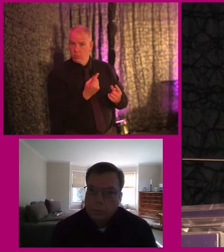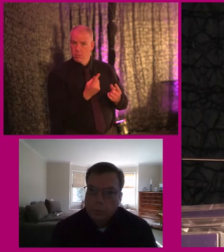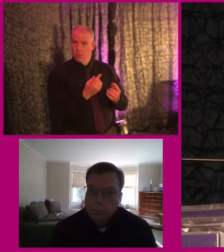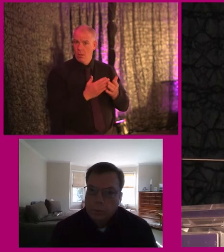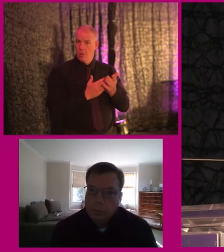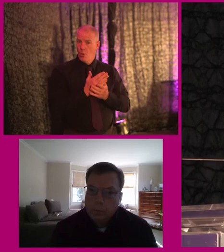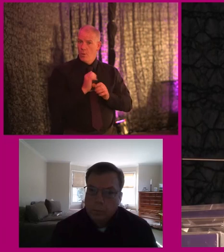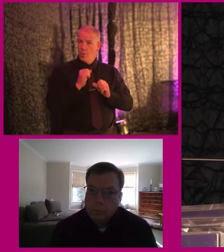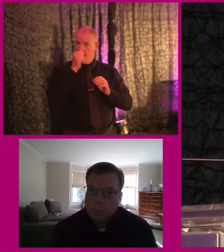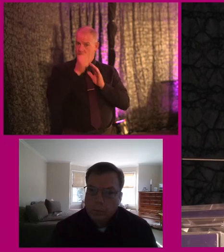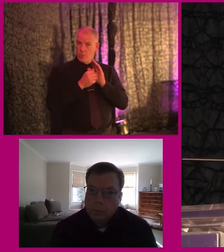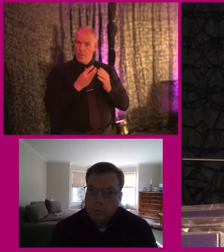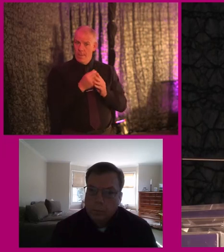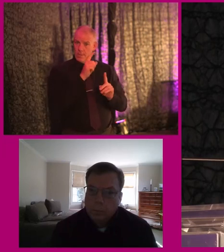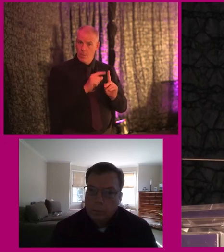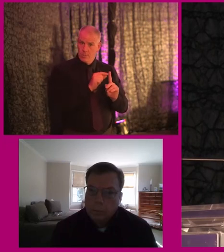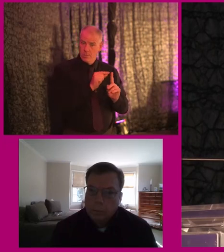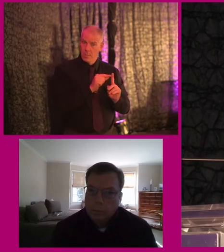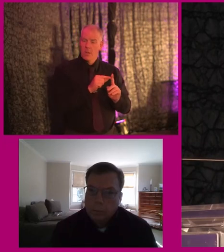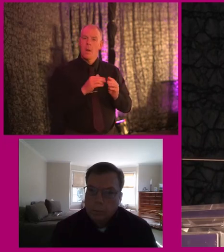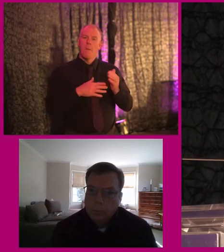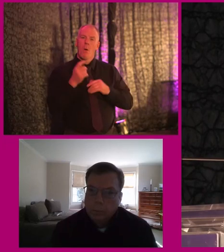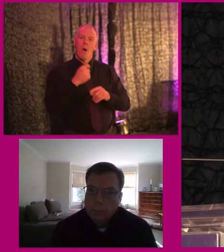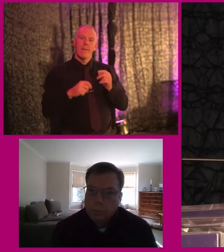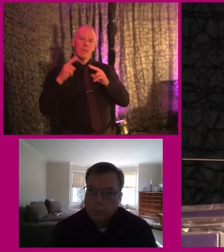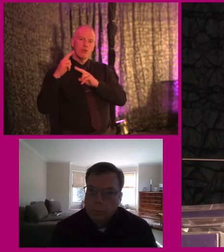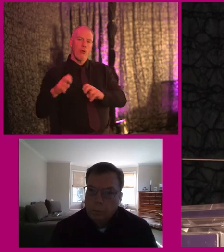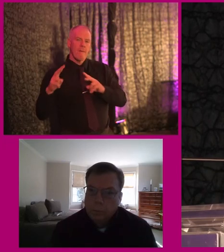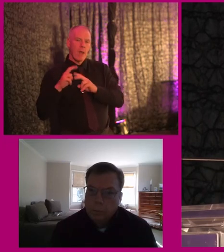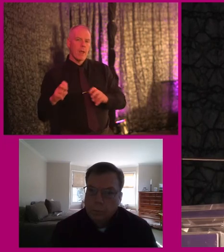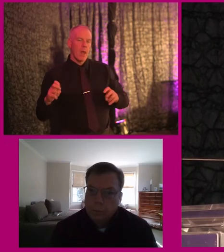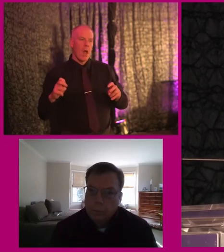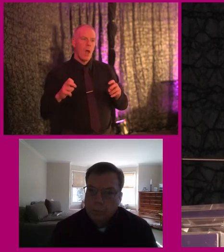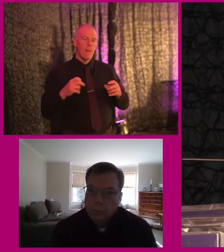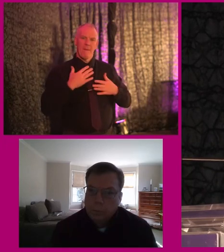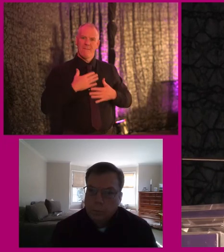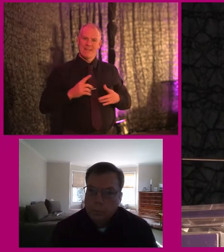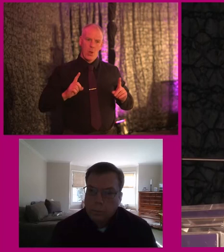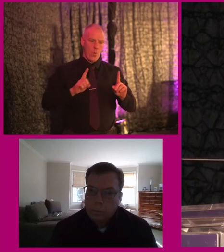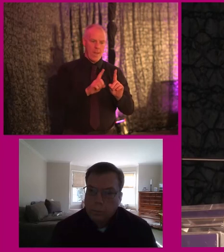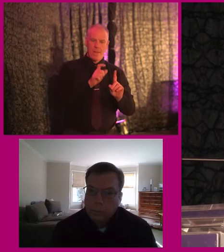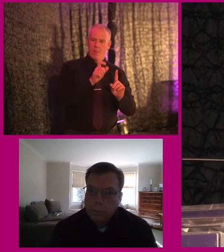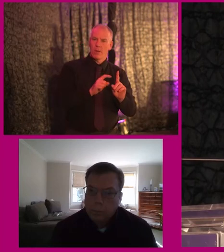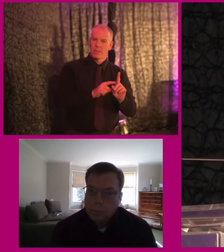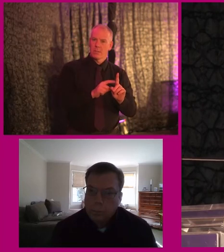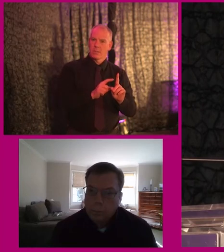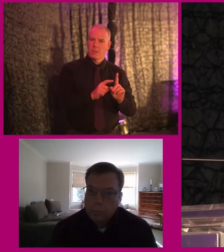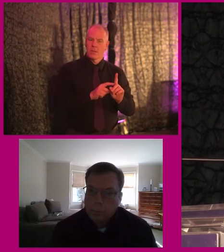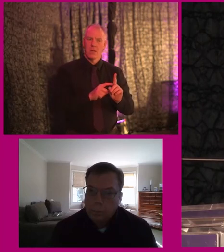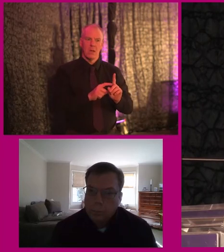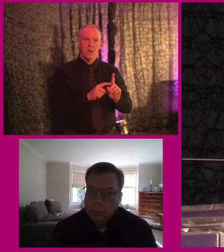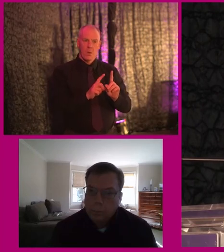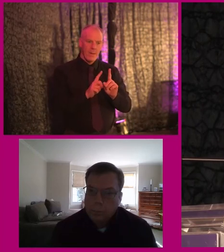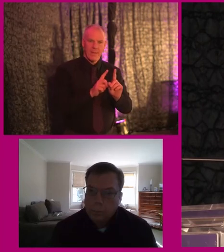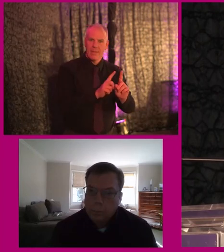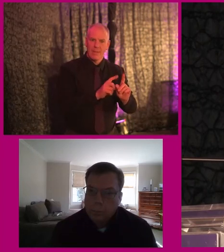through your experience of going beyond a survey and actually being physically with somebody to be able to take that